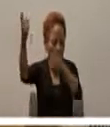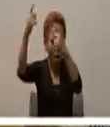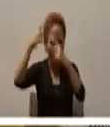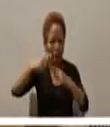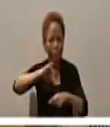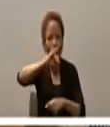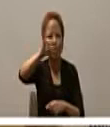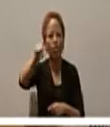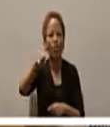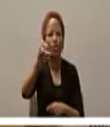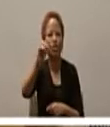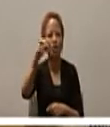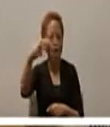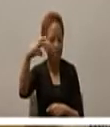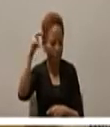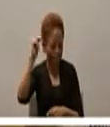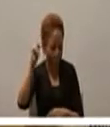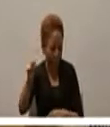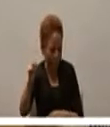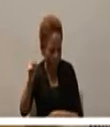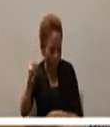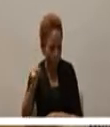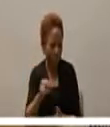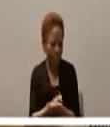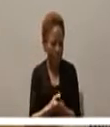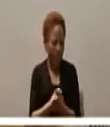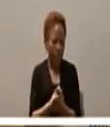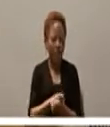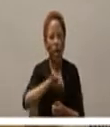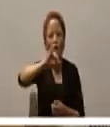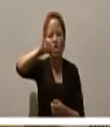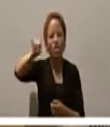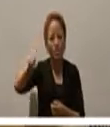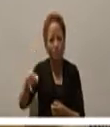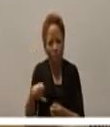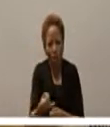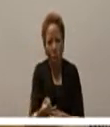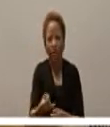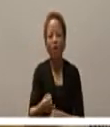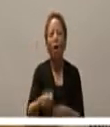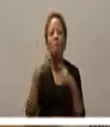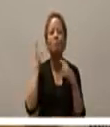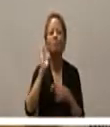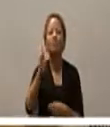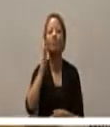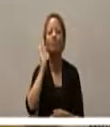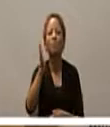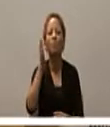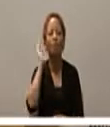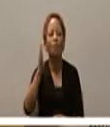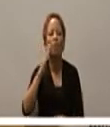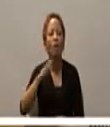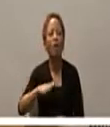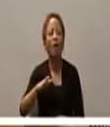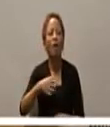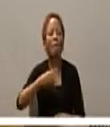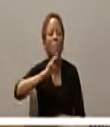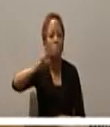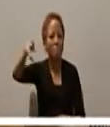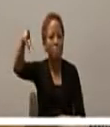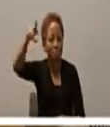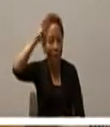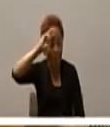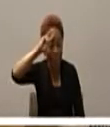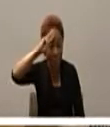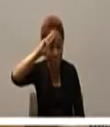Jordan district proclaiming a baptism of repentance for the forgiveness of sins as it is written in the